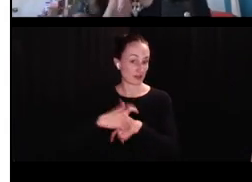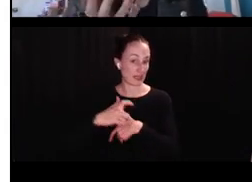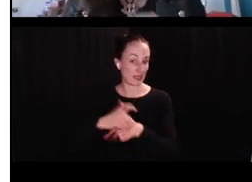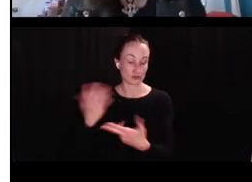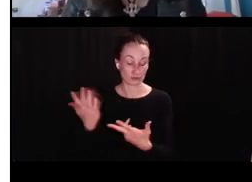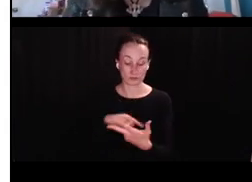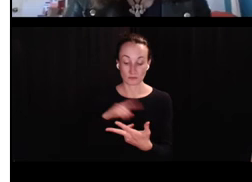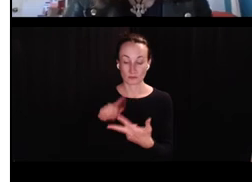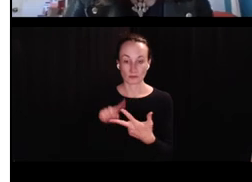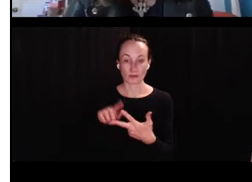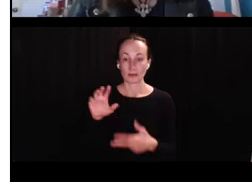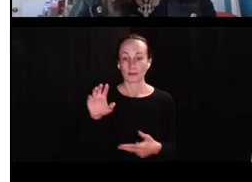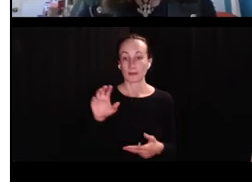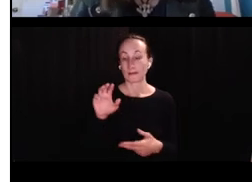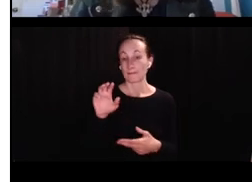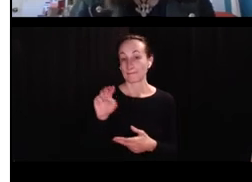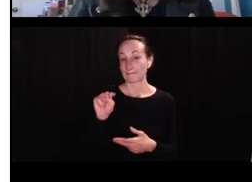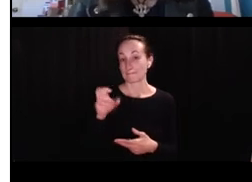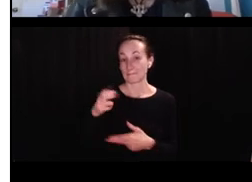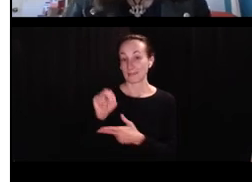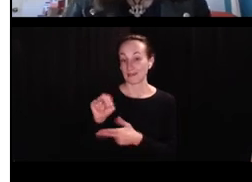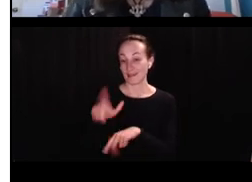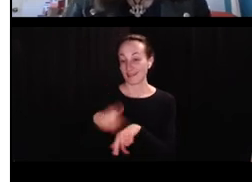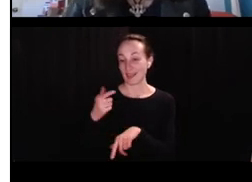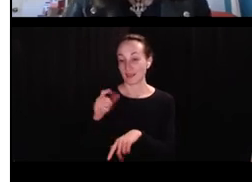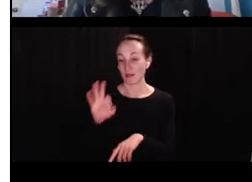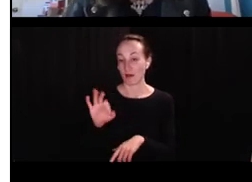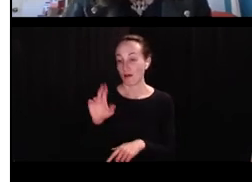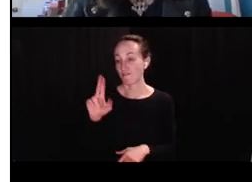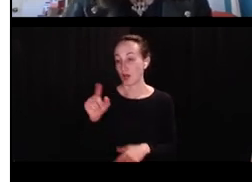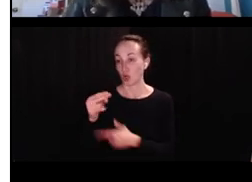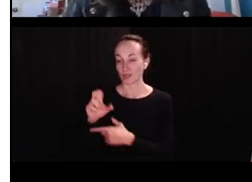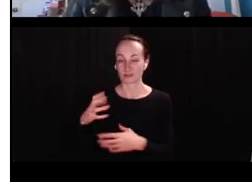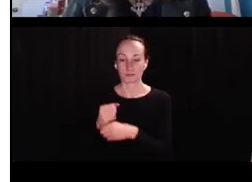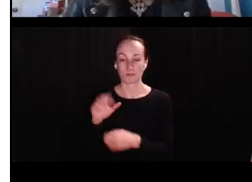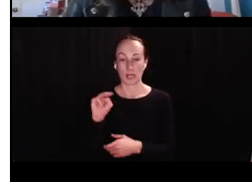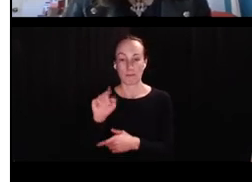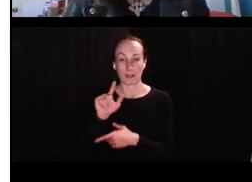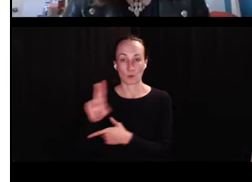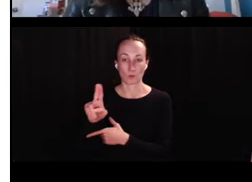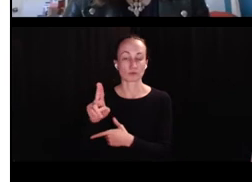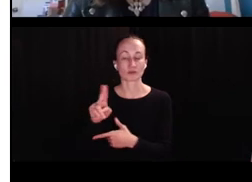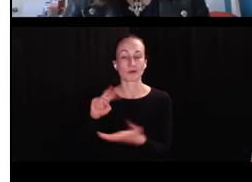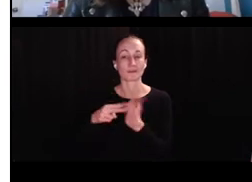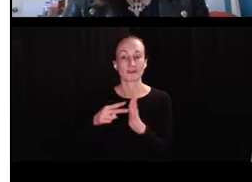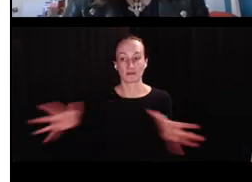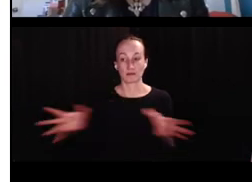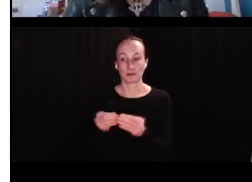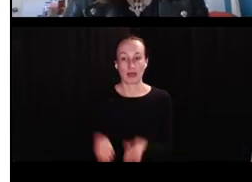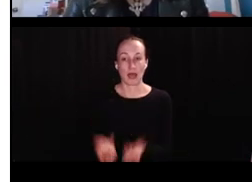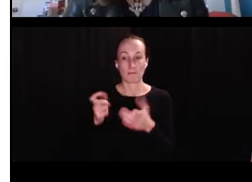most typical ones age, just chronological age, mean length of utterance, which is, um,